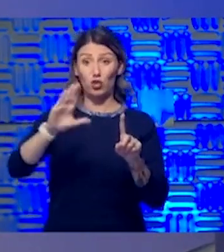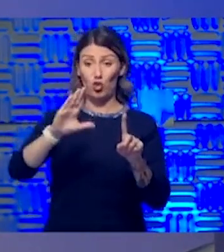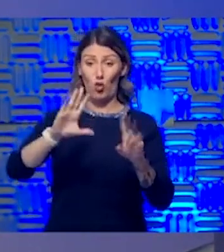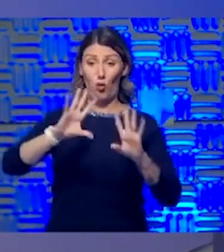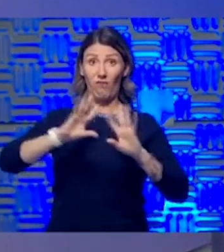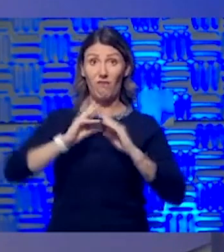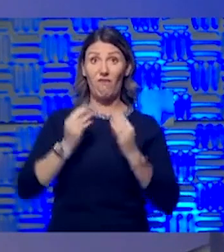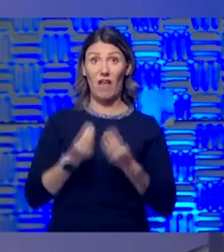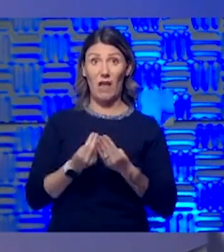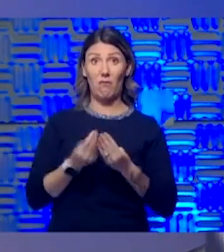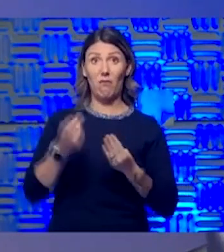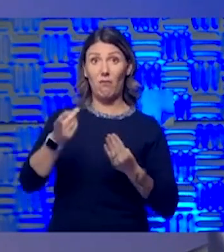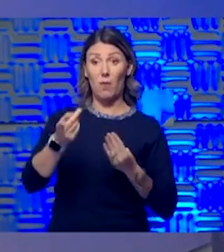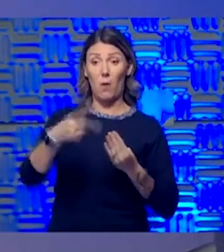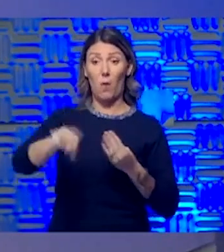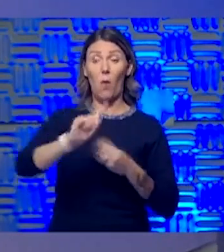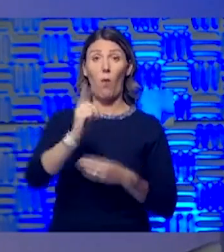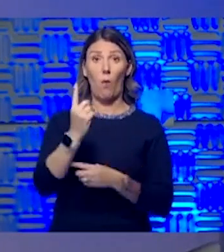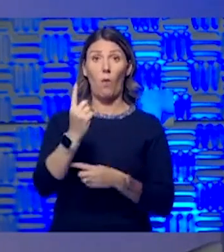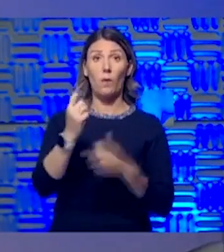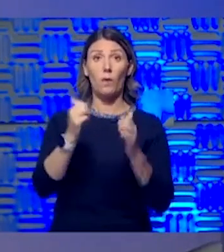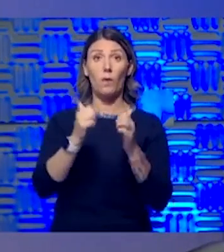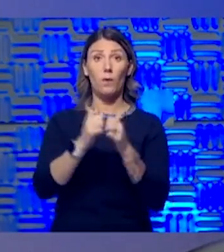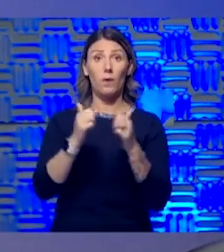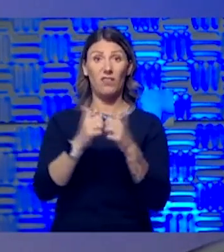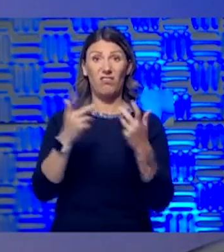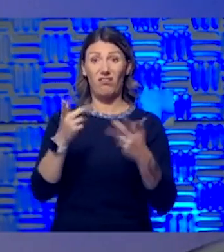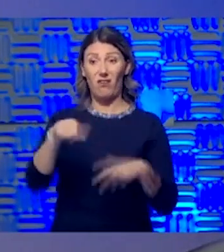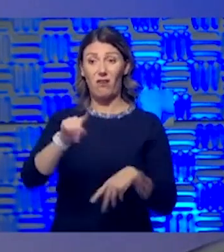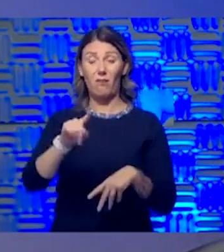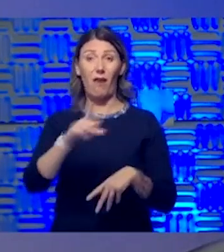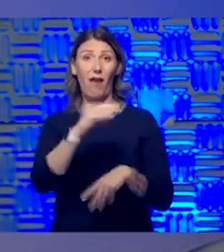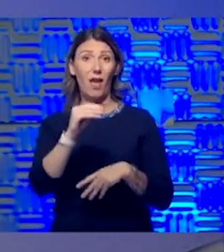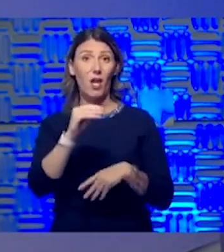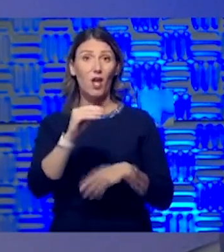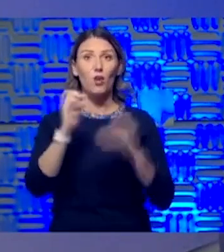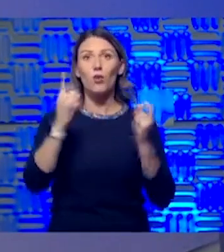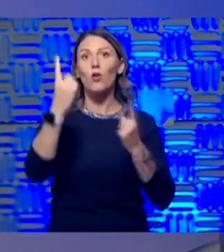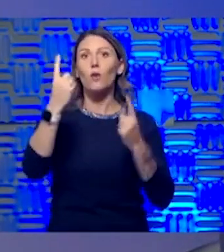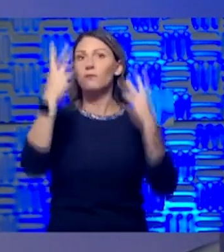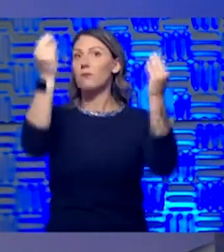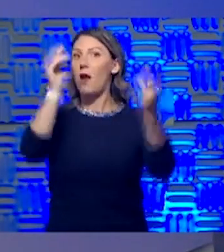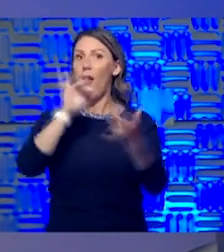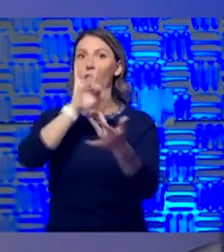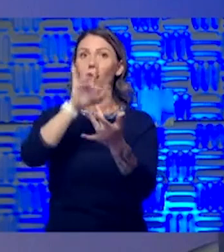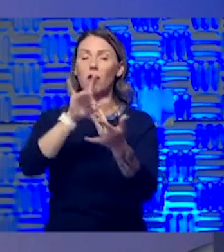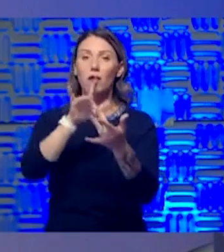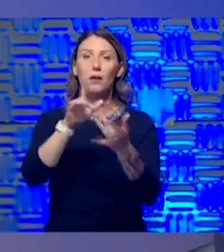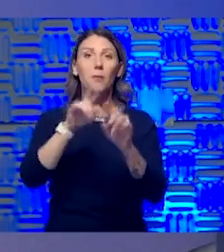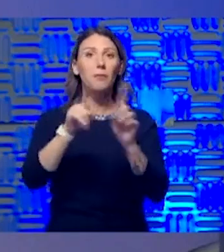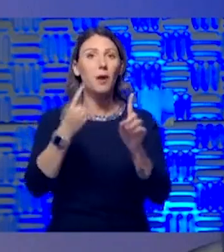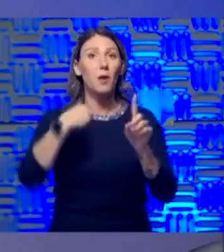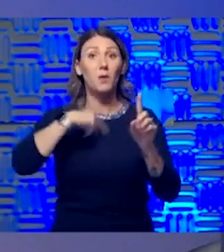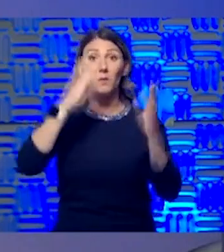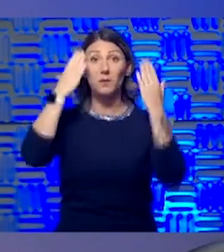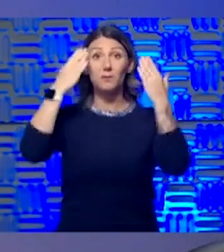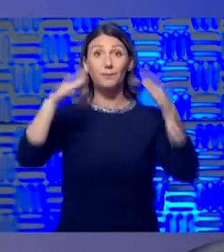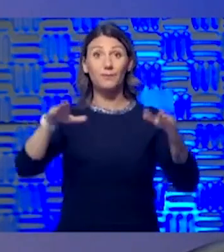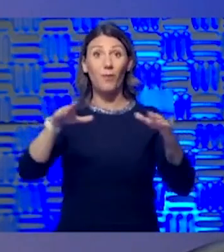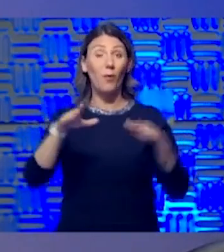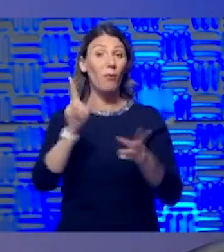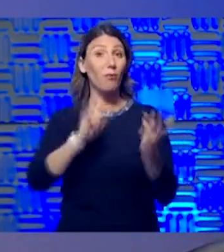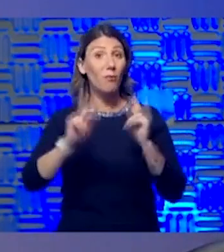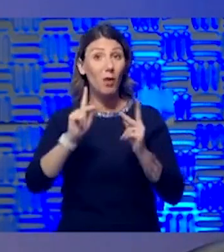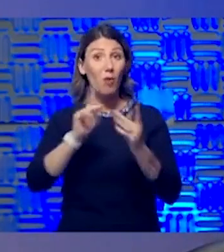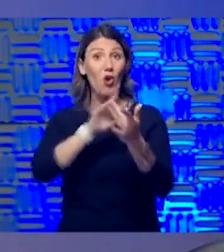bubble and you know nobody else has been with anybody, then I think you're probably all safe. But we just don't know because people are having contact with people outside of their